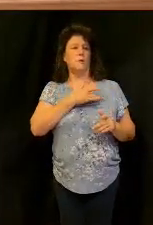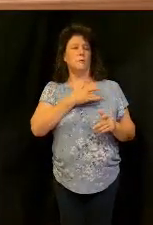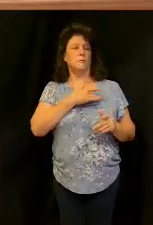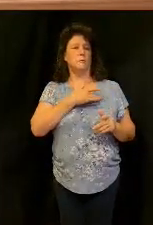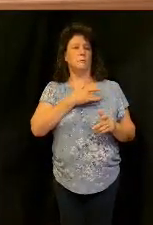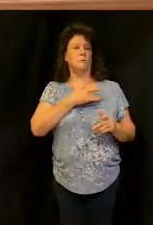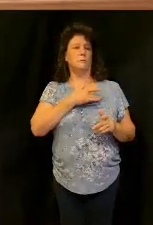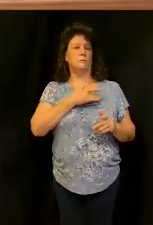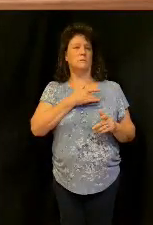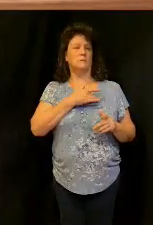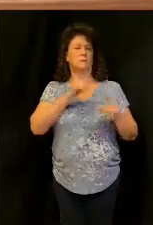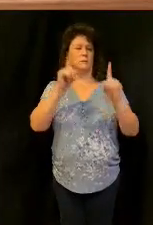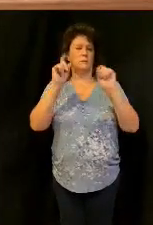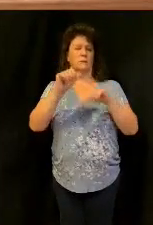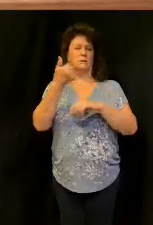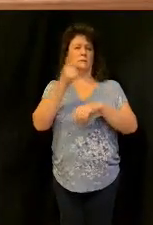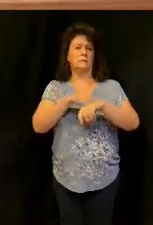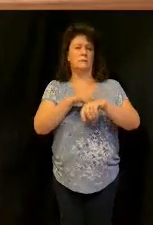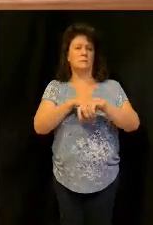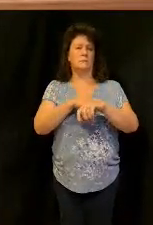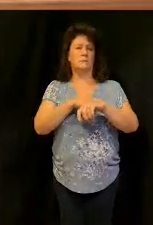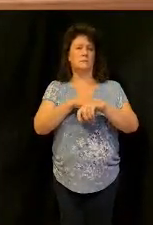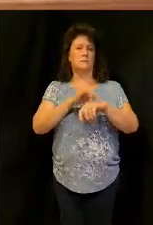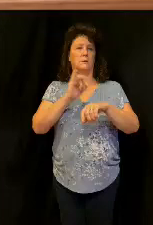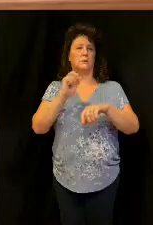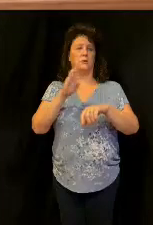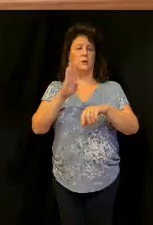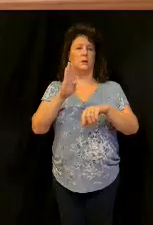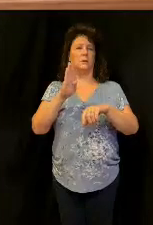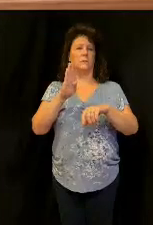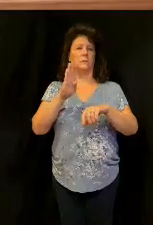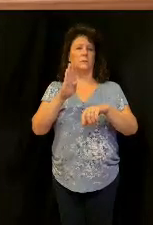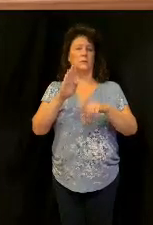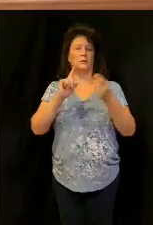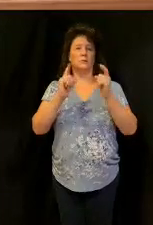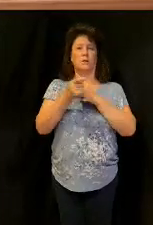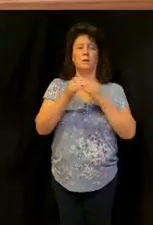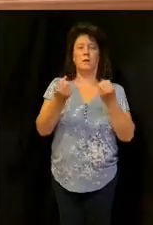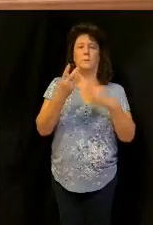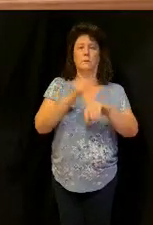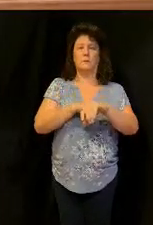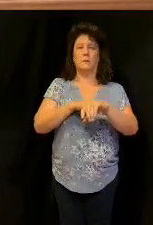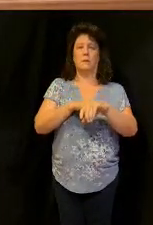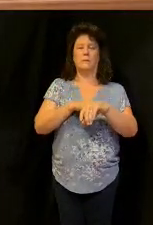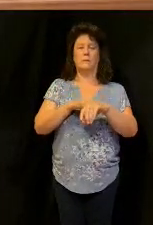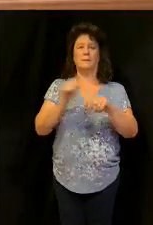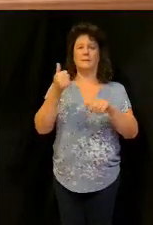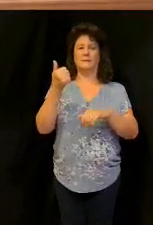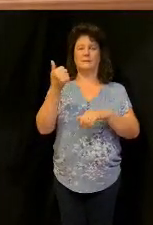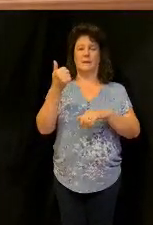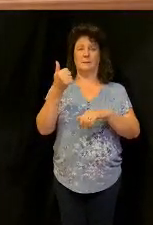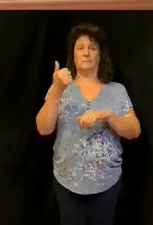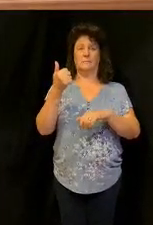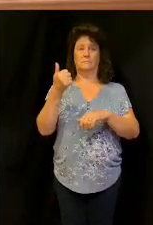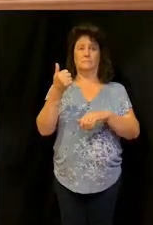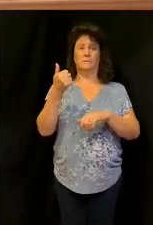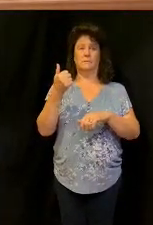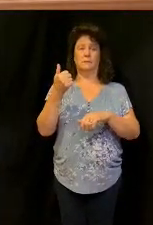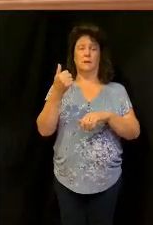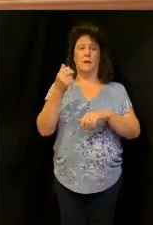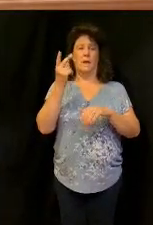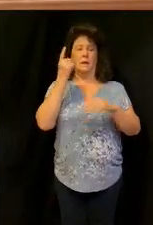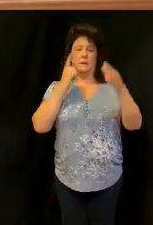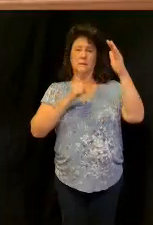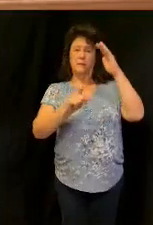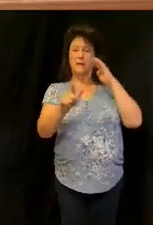ten times how many times was Jacob's wages changed ten times how many days was Daniel tested ten days how many virgins were